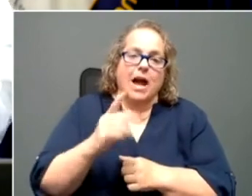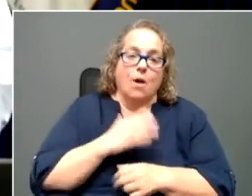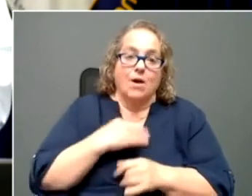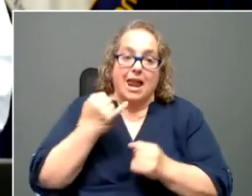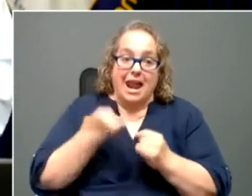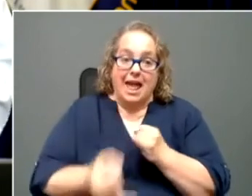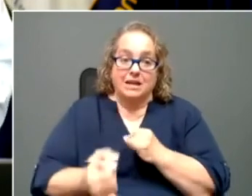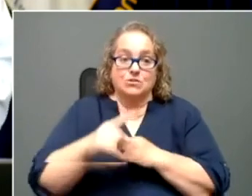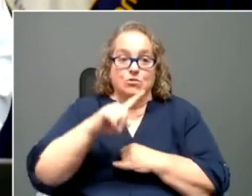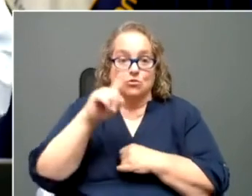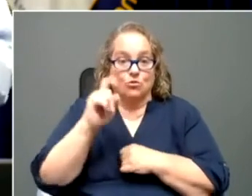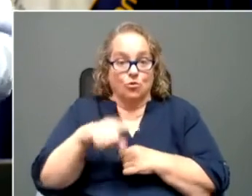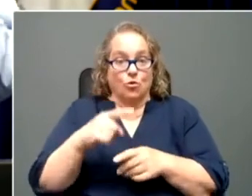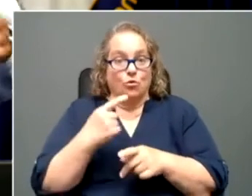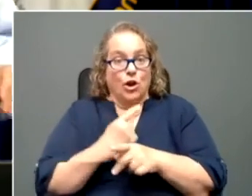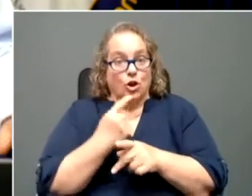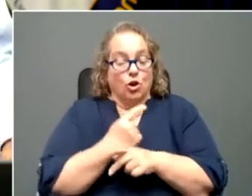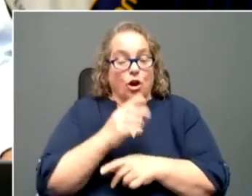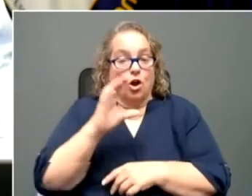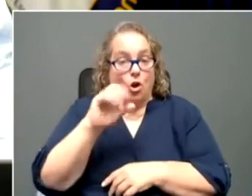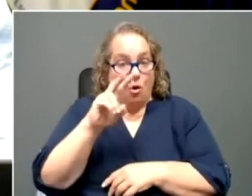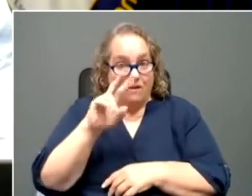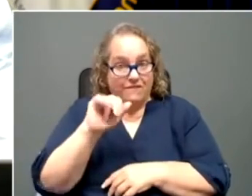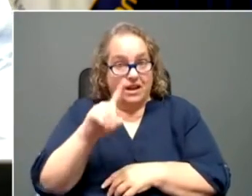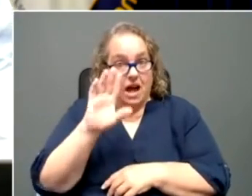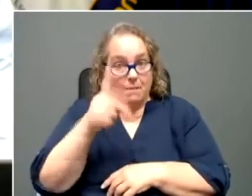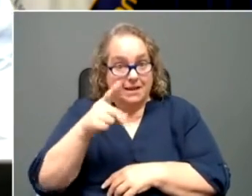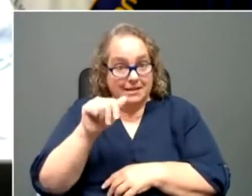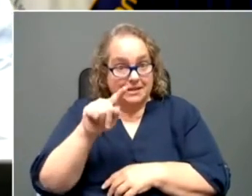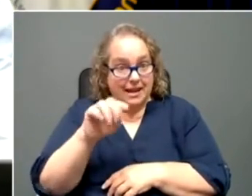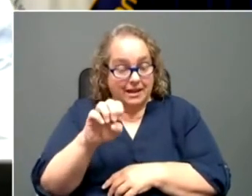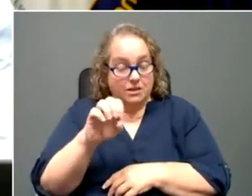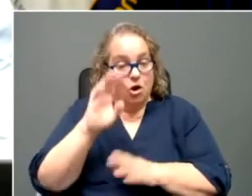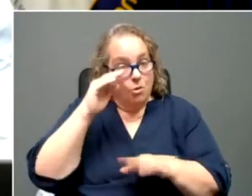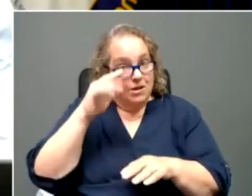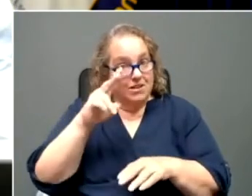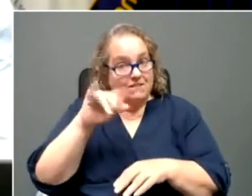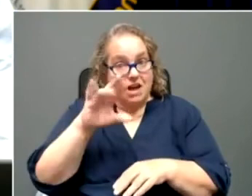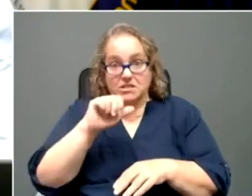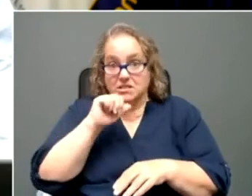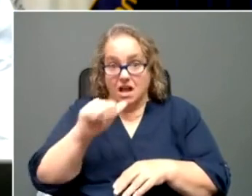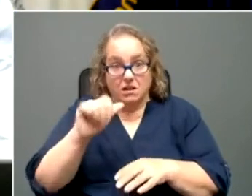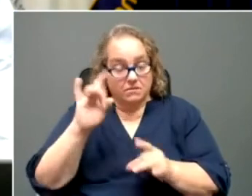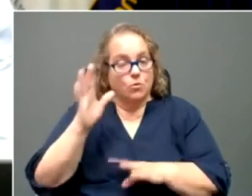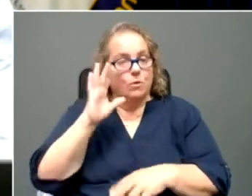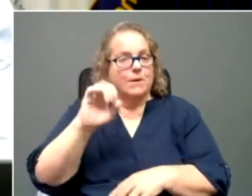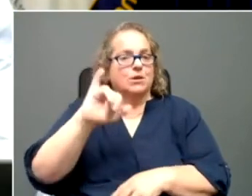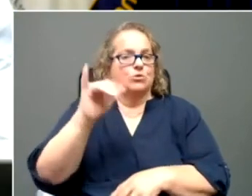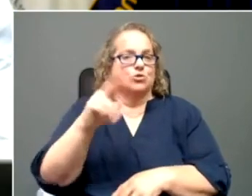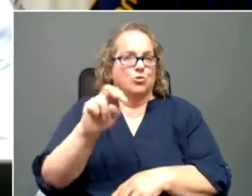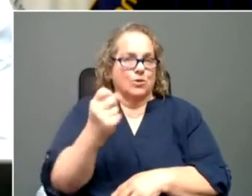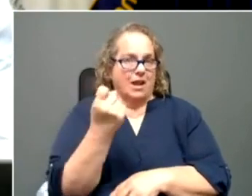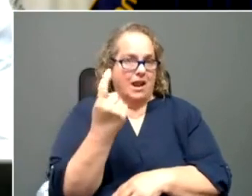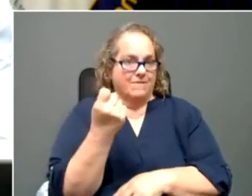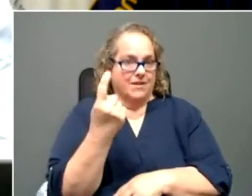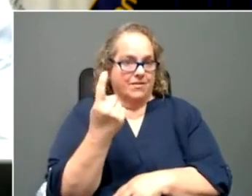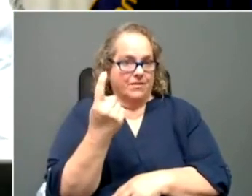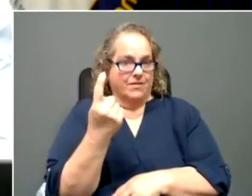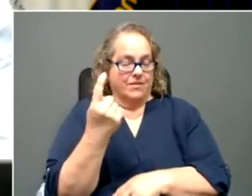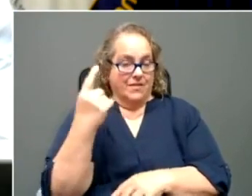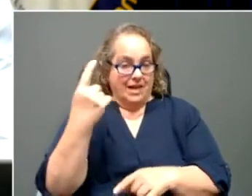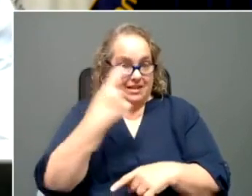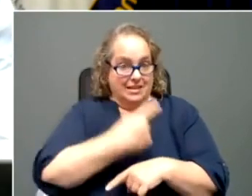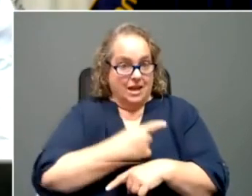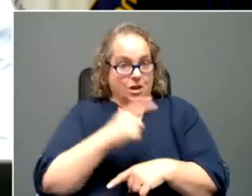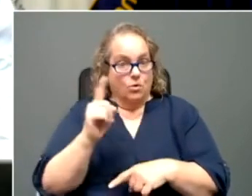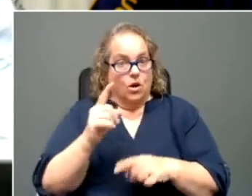regular COVID update provided the virus doesn't take a new turn is going to be on June 11, um, day that so much